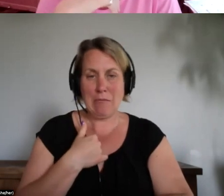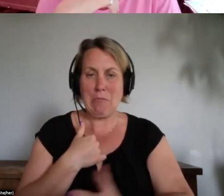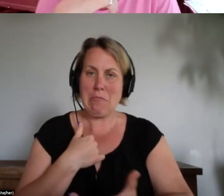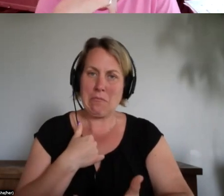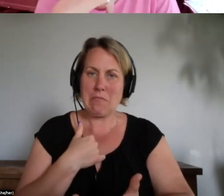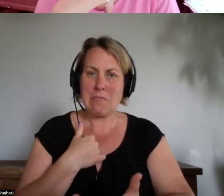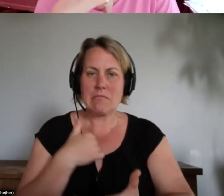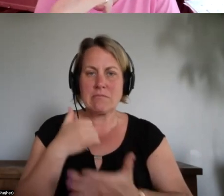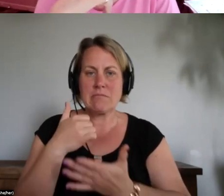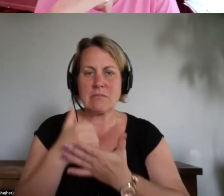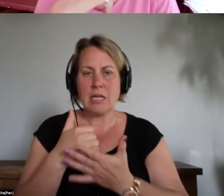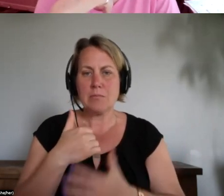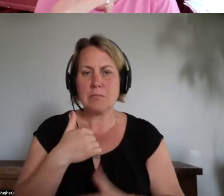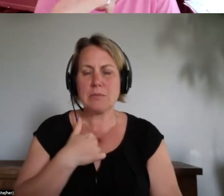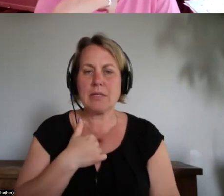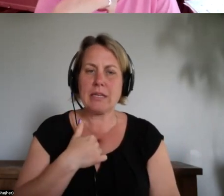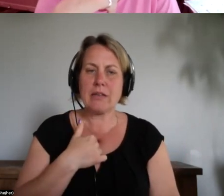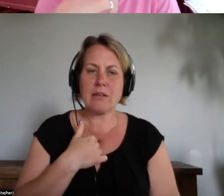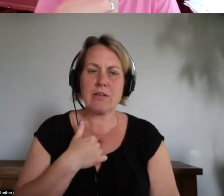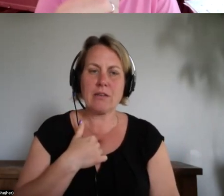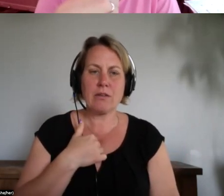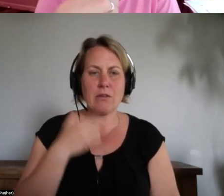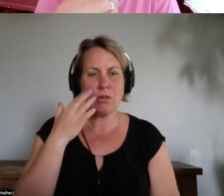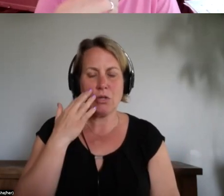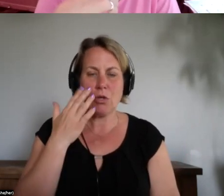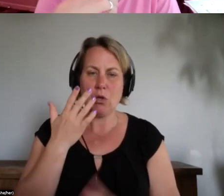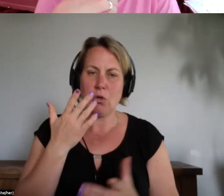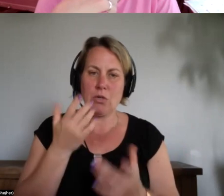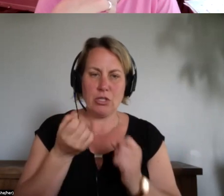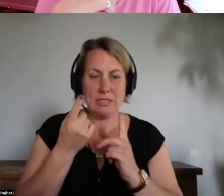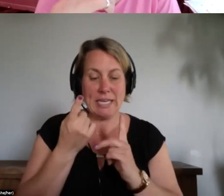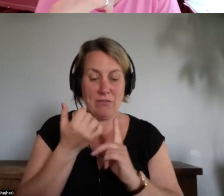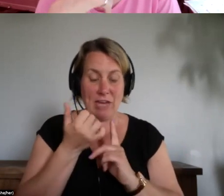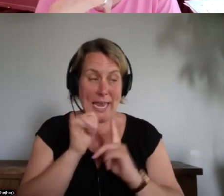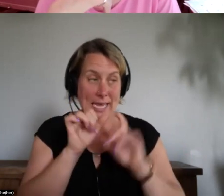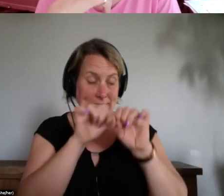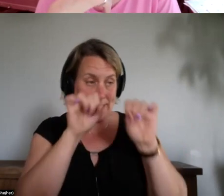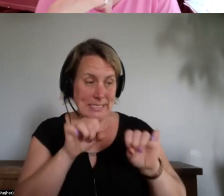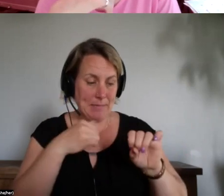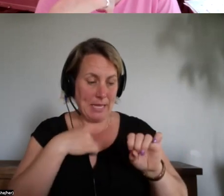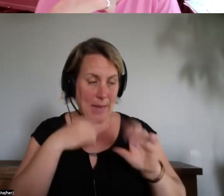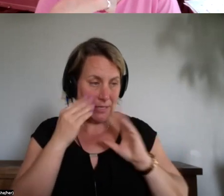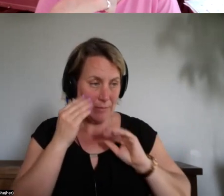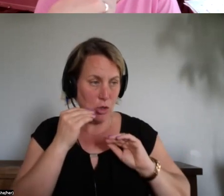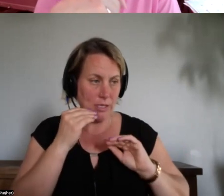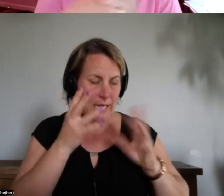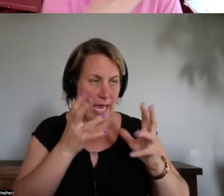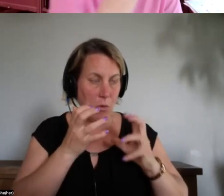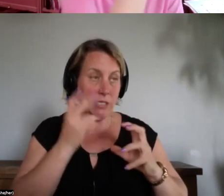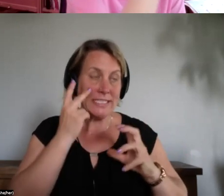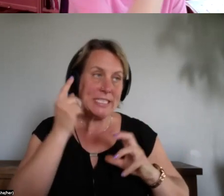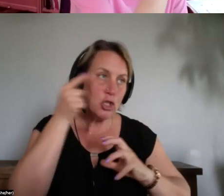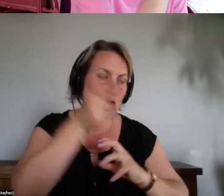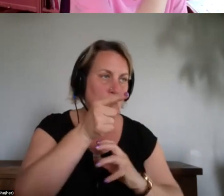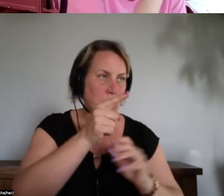be within any system that i'm in and to look and to see you first that